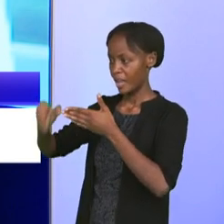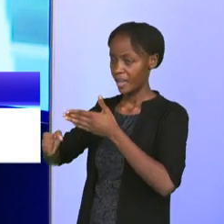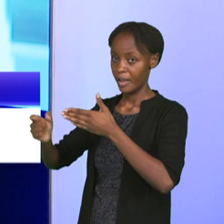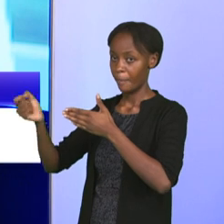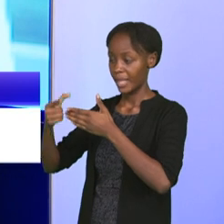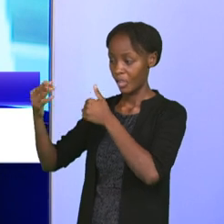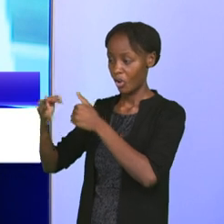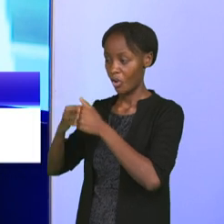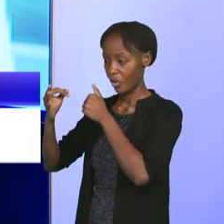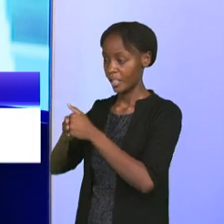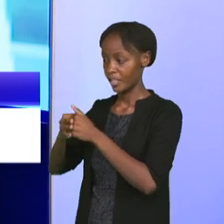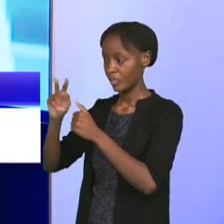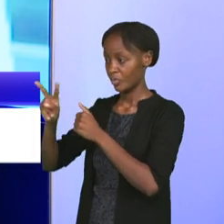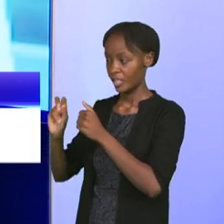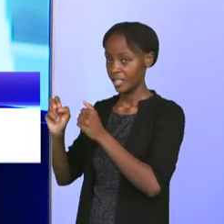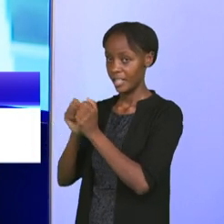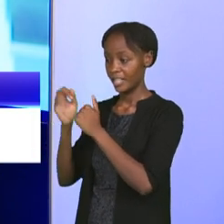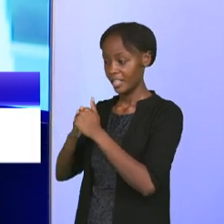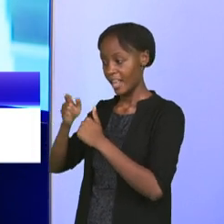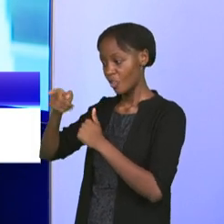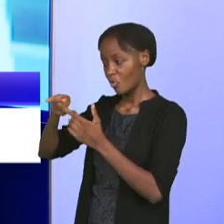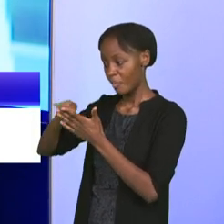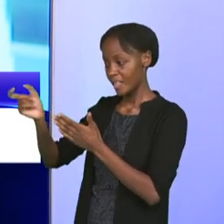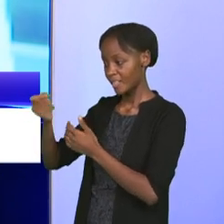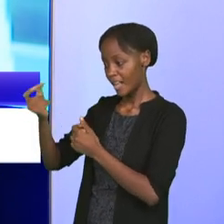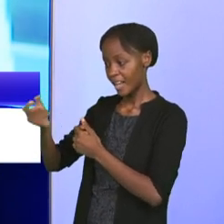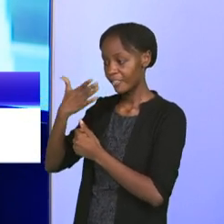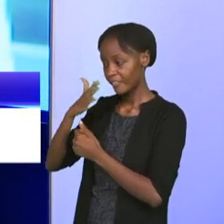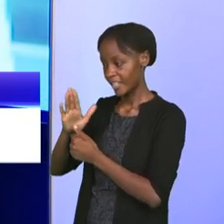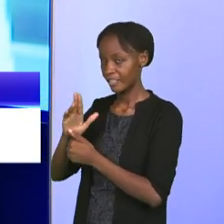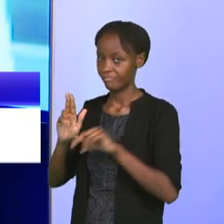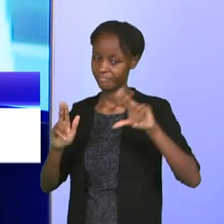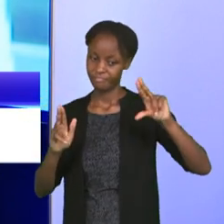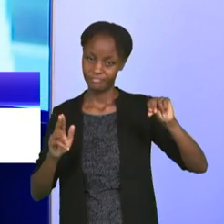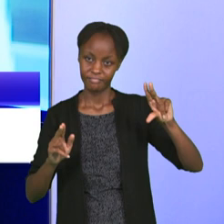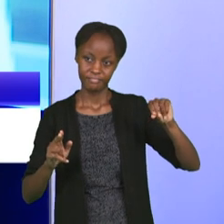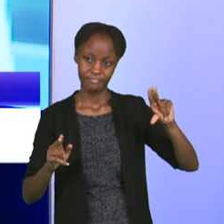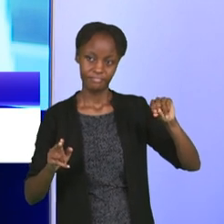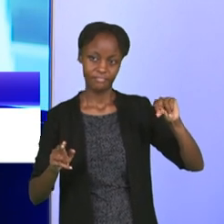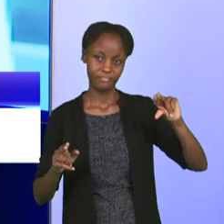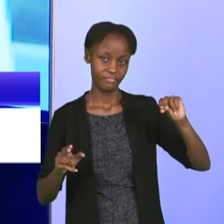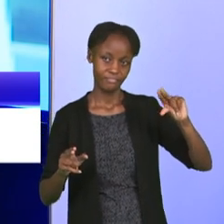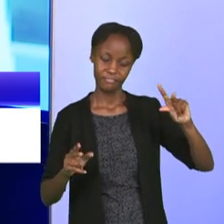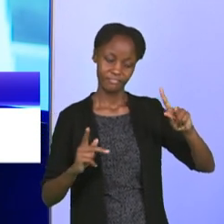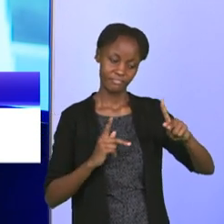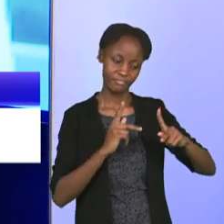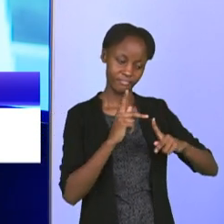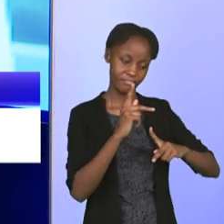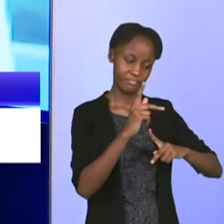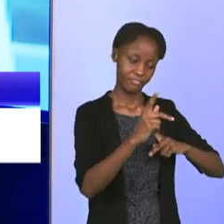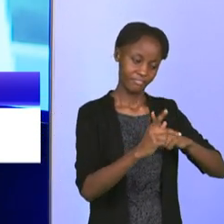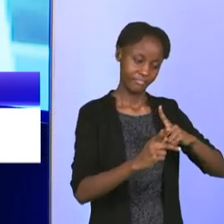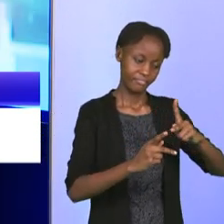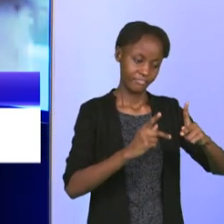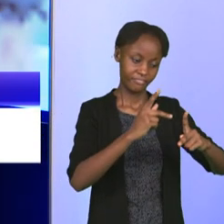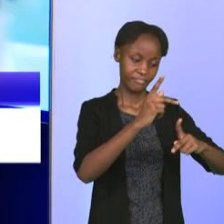Have you been paid your money? No, no. It's a process, they told me. So